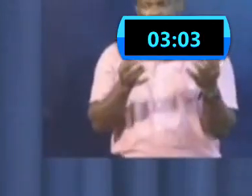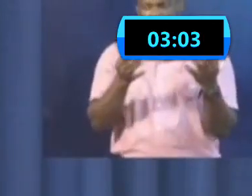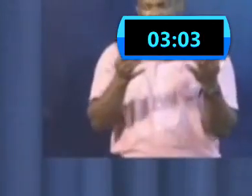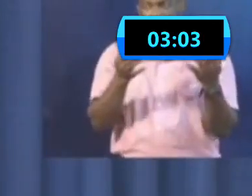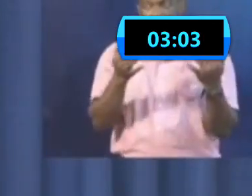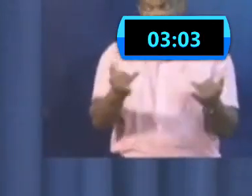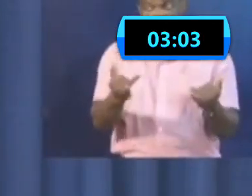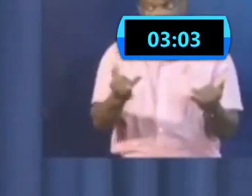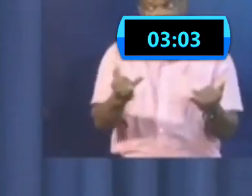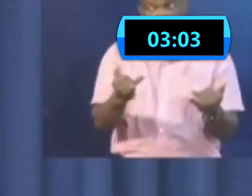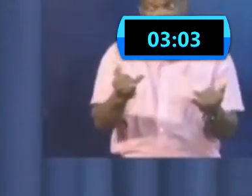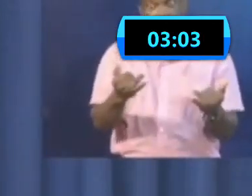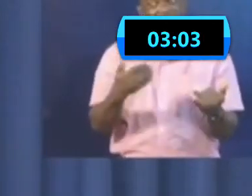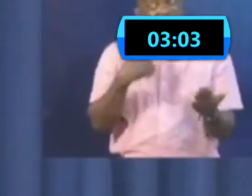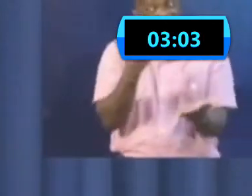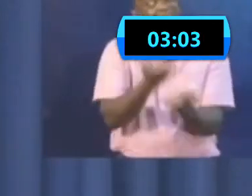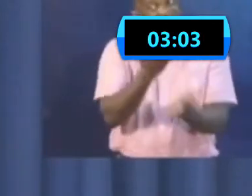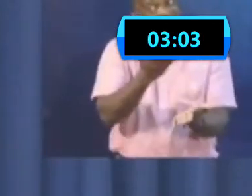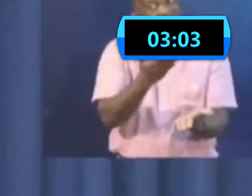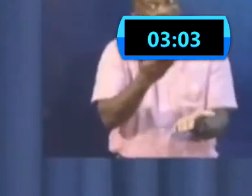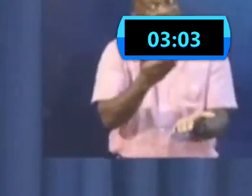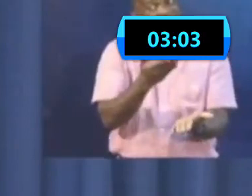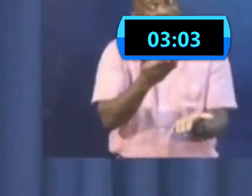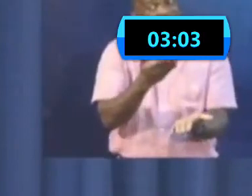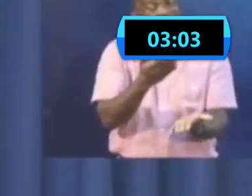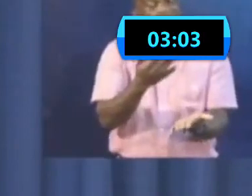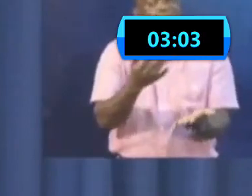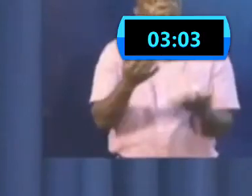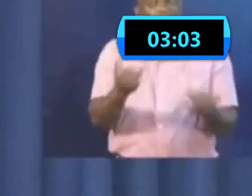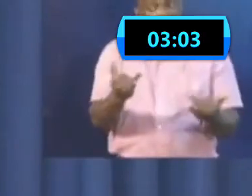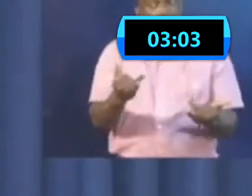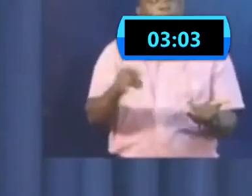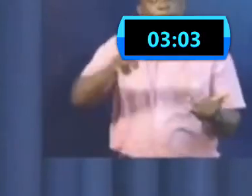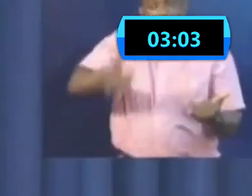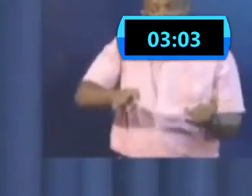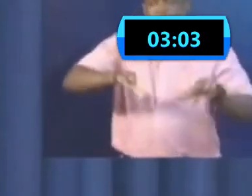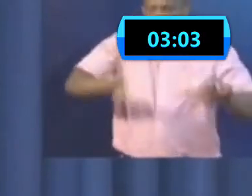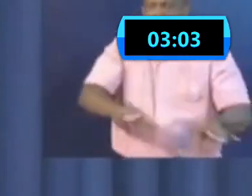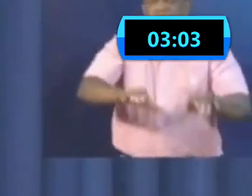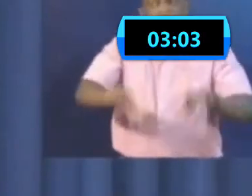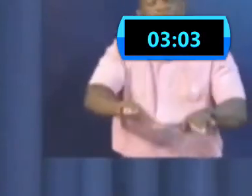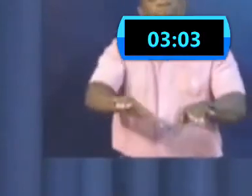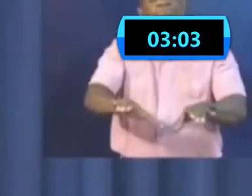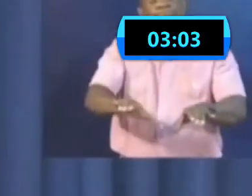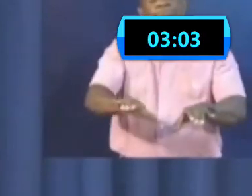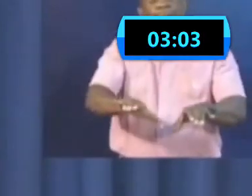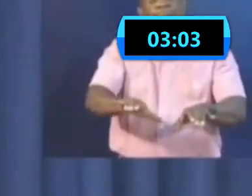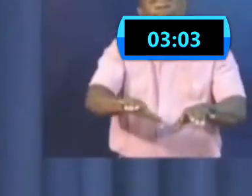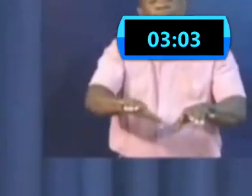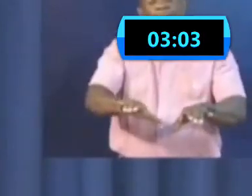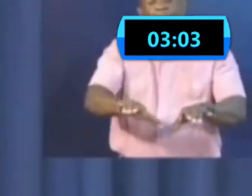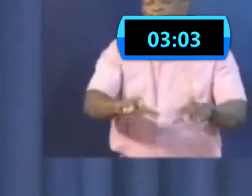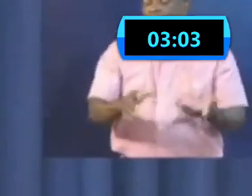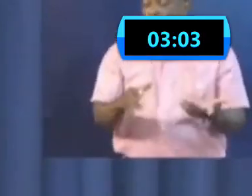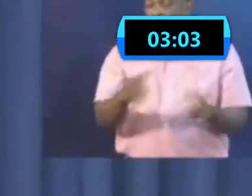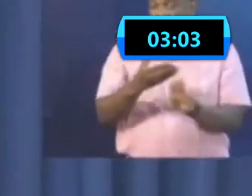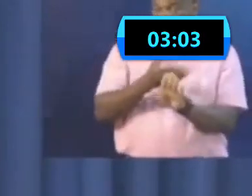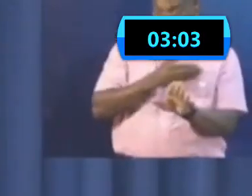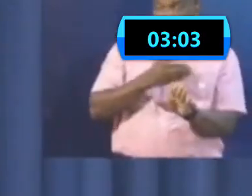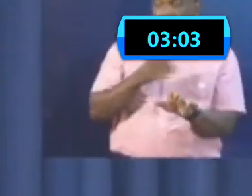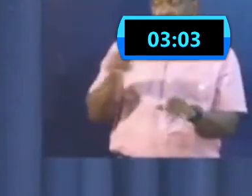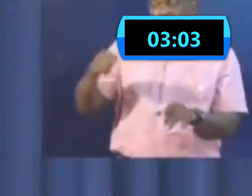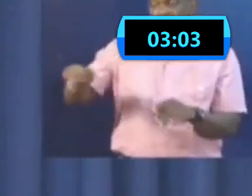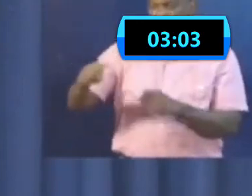wasn't a vicarious position. It wasn't a guess. It wasn't guesswork. It was based on an understanding of the epidemiology